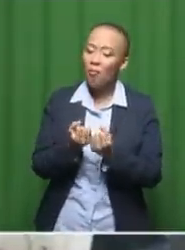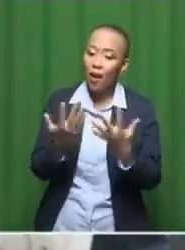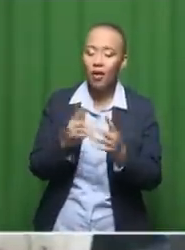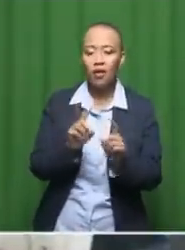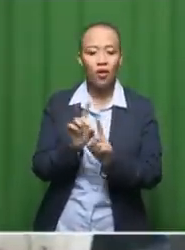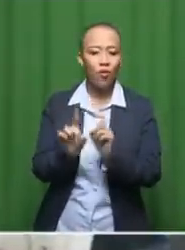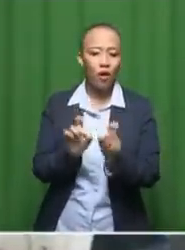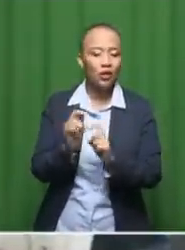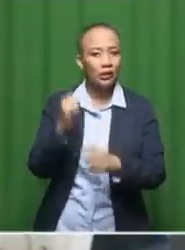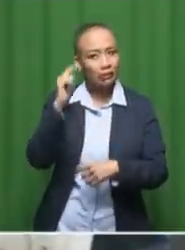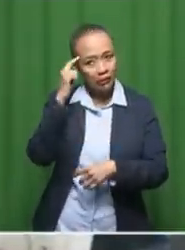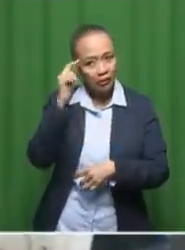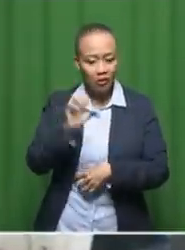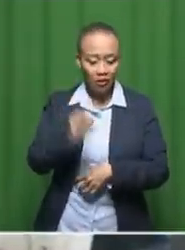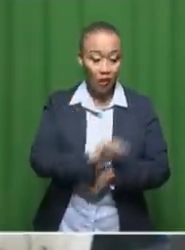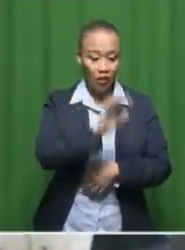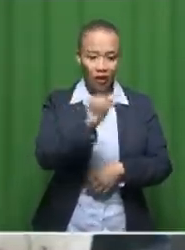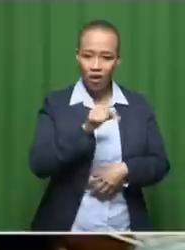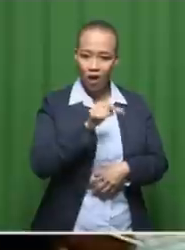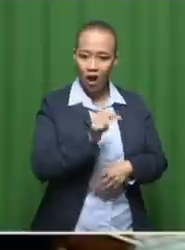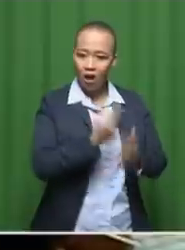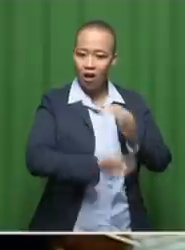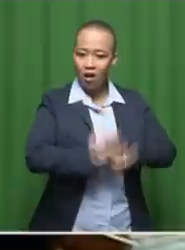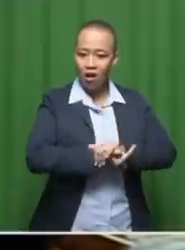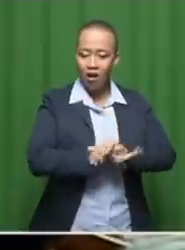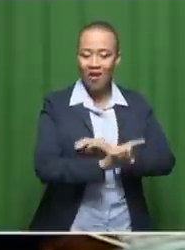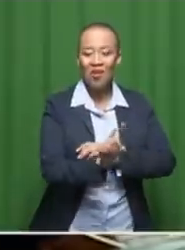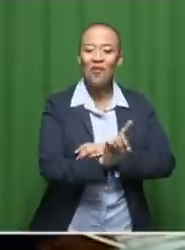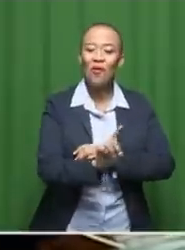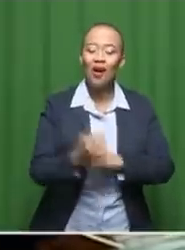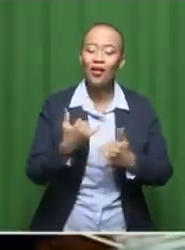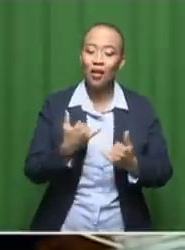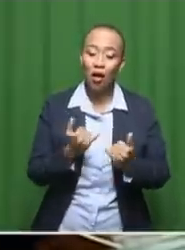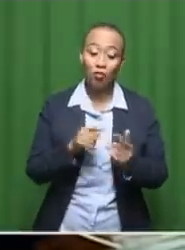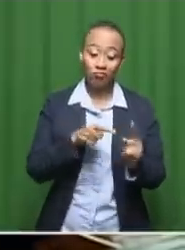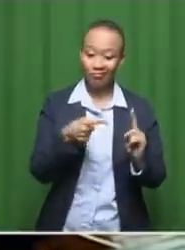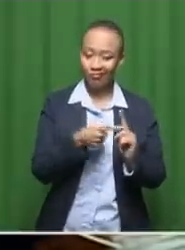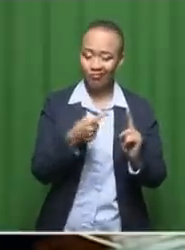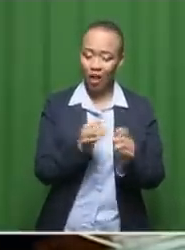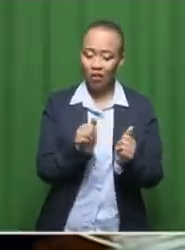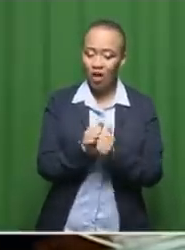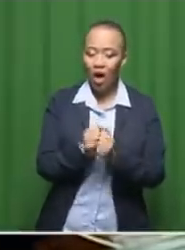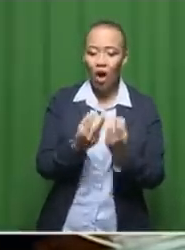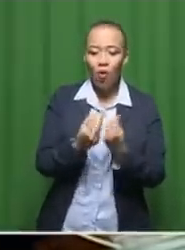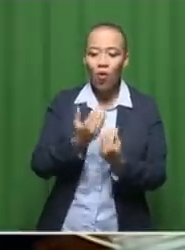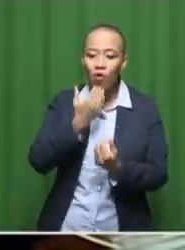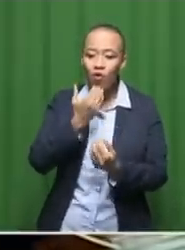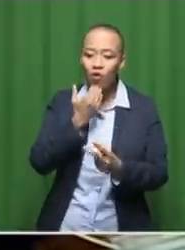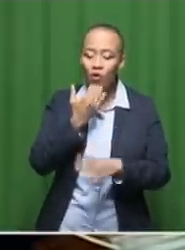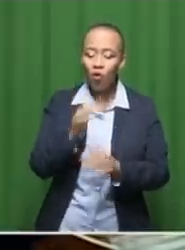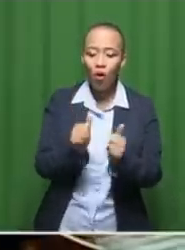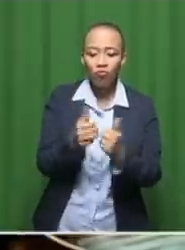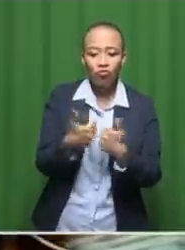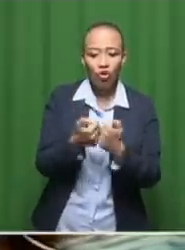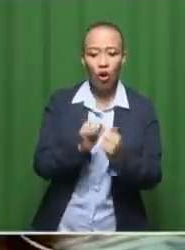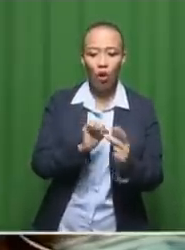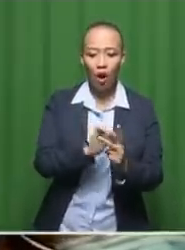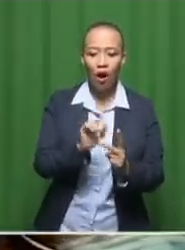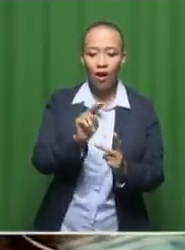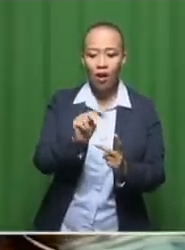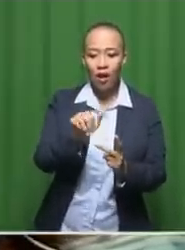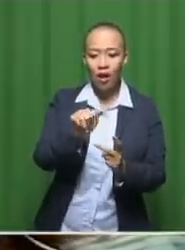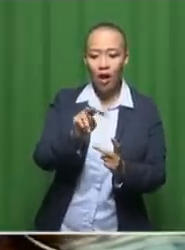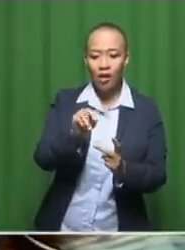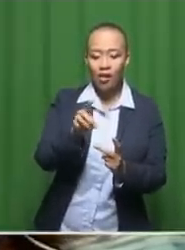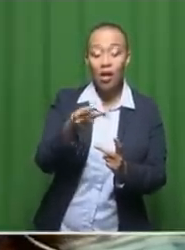about what's happened in South Africa. So he was arrested alongside his partner, Dr. Nandipa Makutumala,